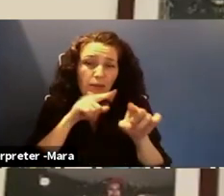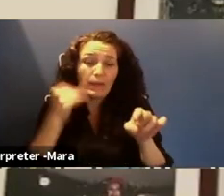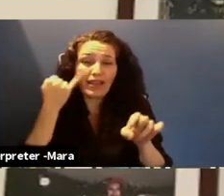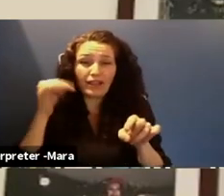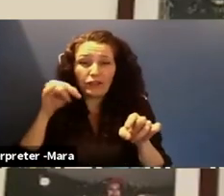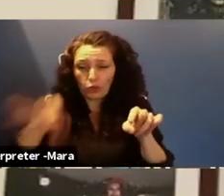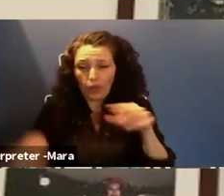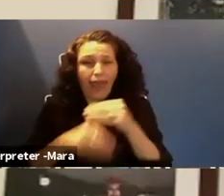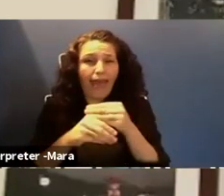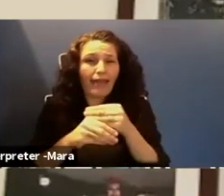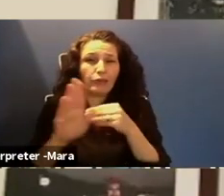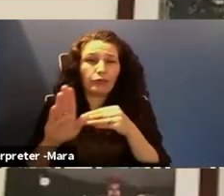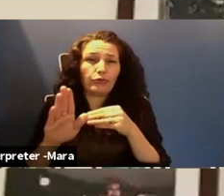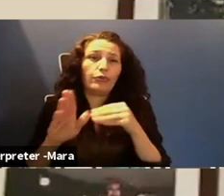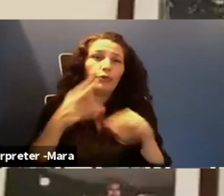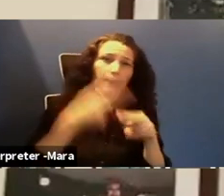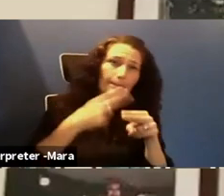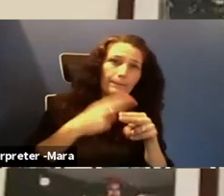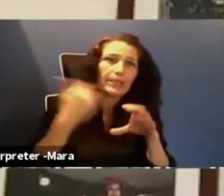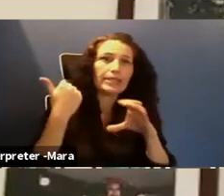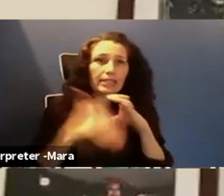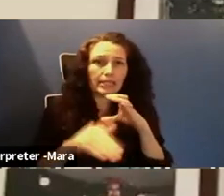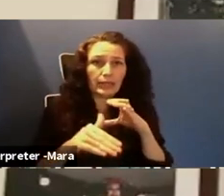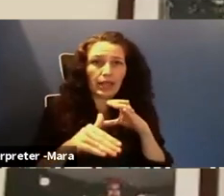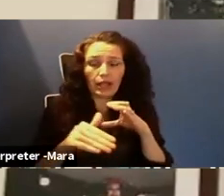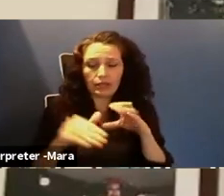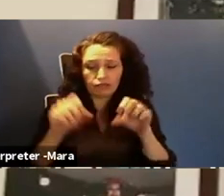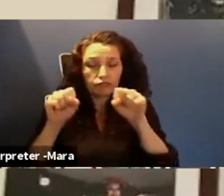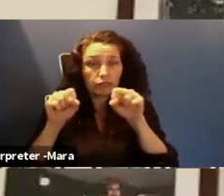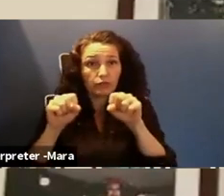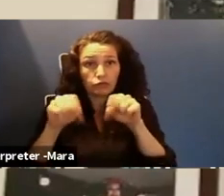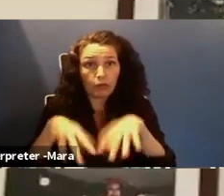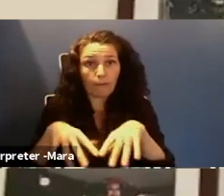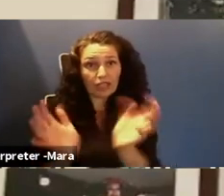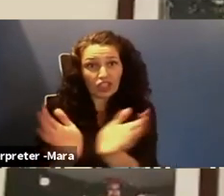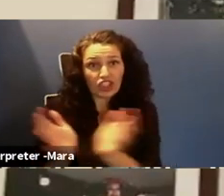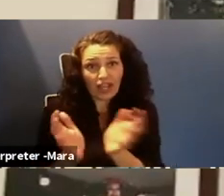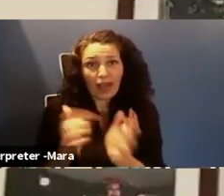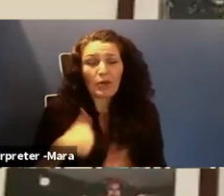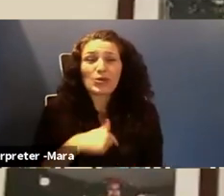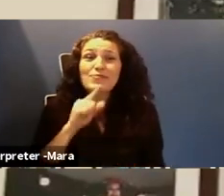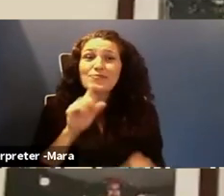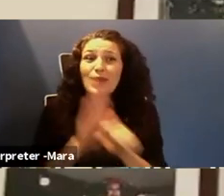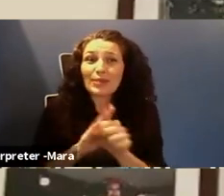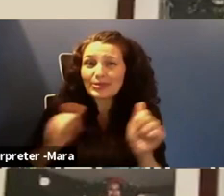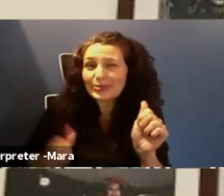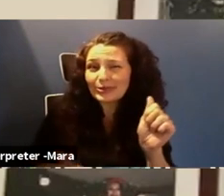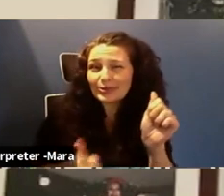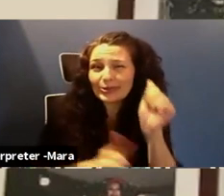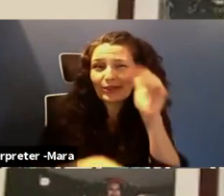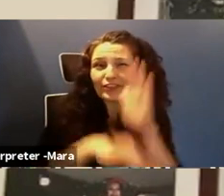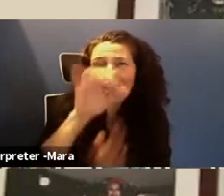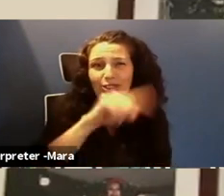your name attached with your question, we promise to hunt down our speakers and get you some answers.